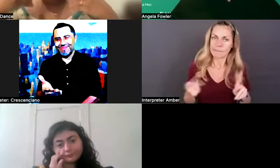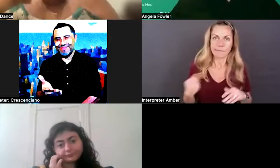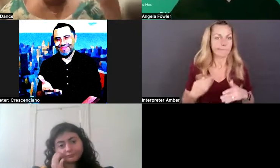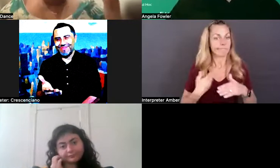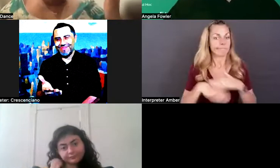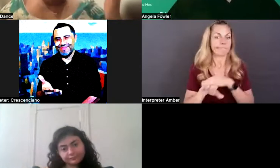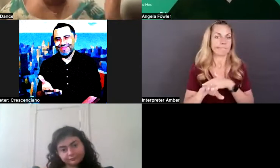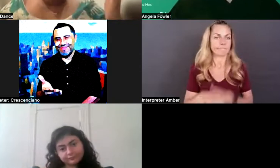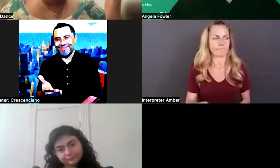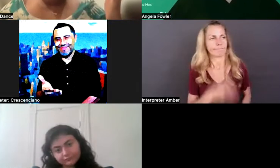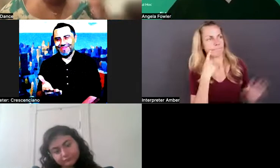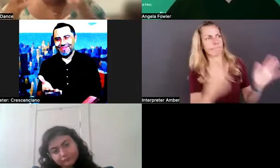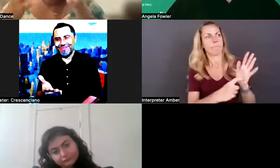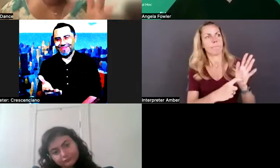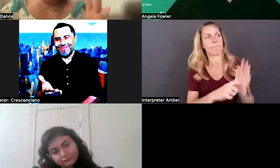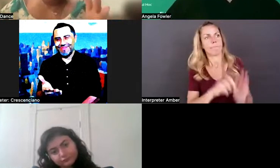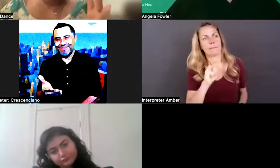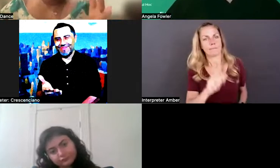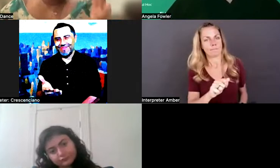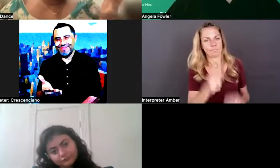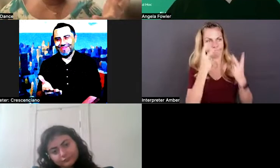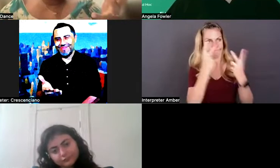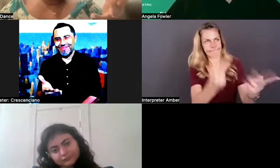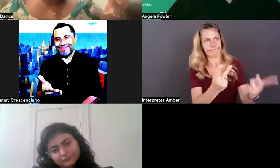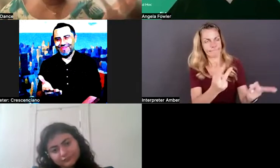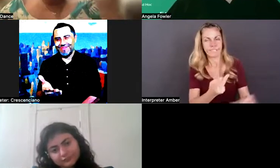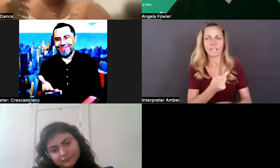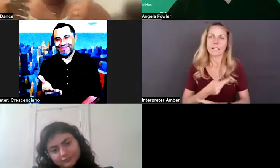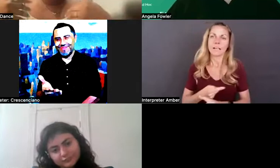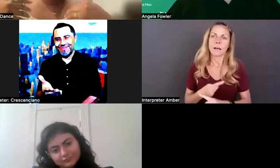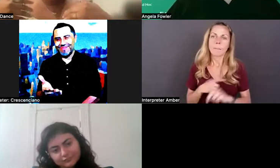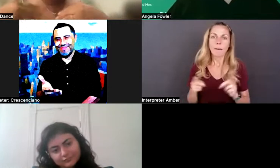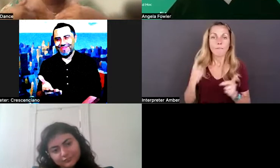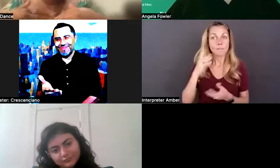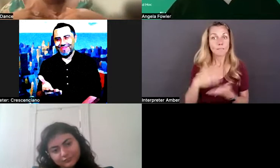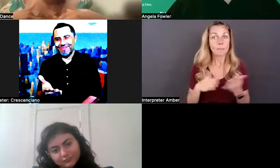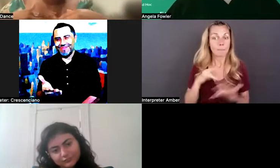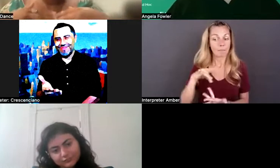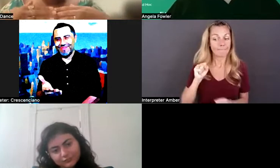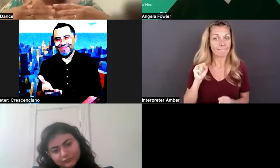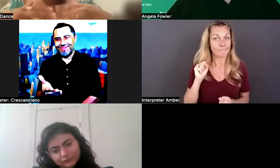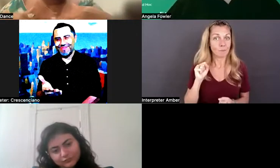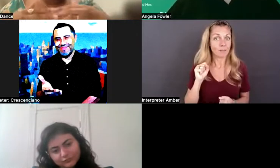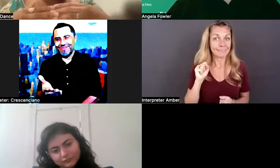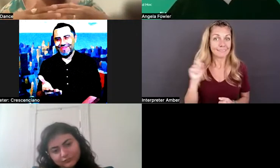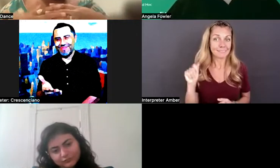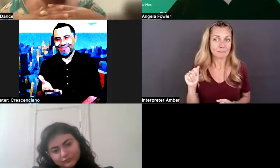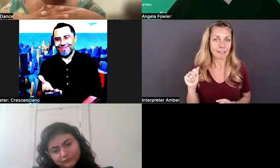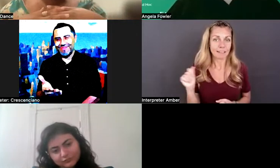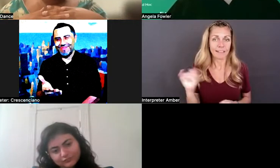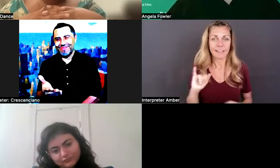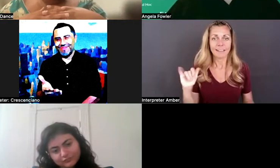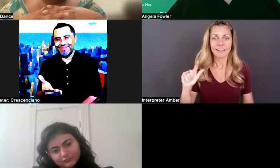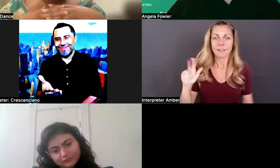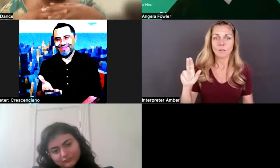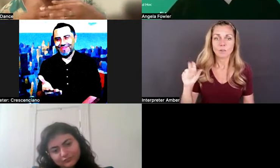it's like, oh, you have a disability. I see your disability, but for some people who have invisible disabilities, you can, like Lucic said, kind